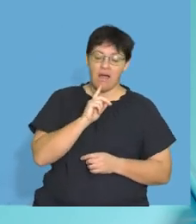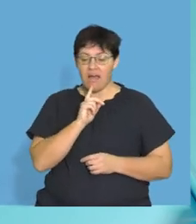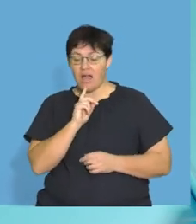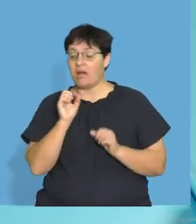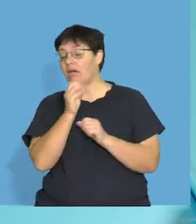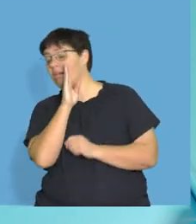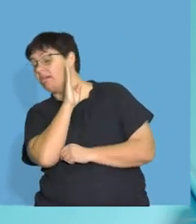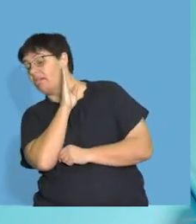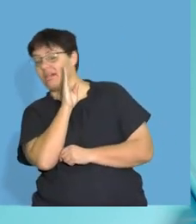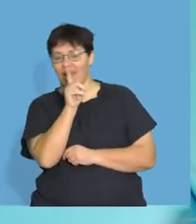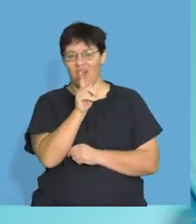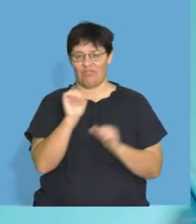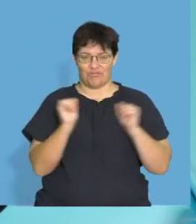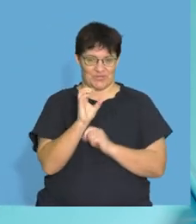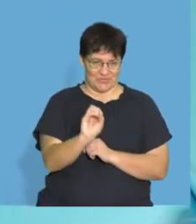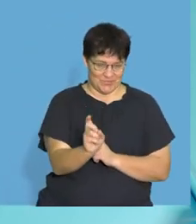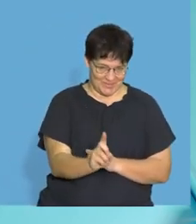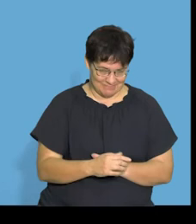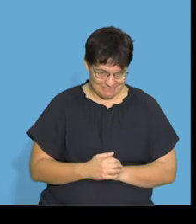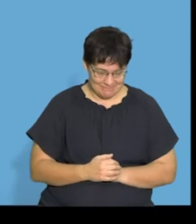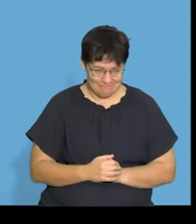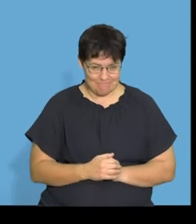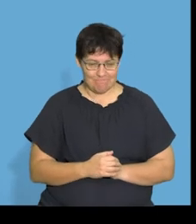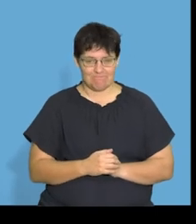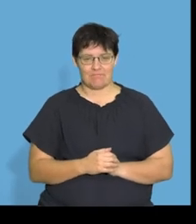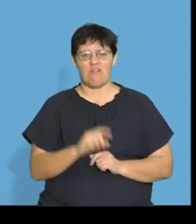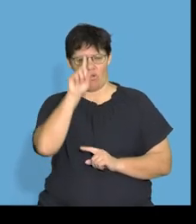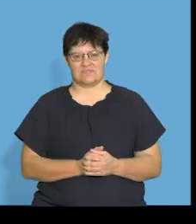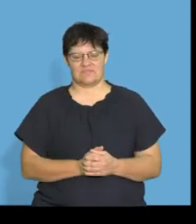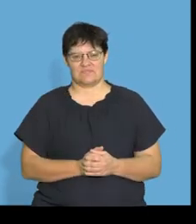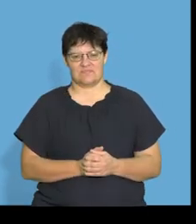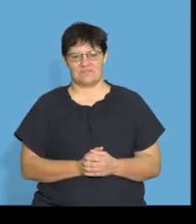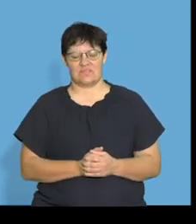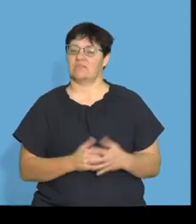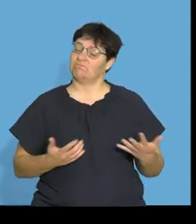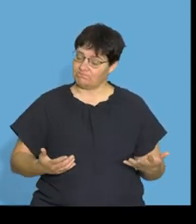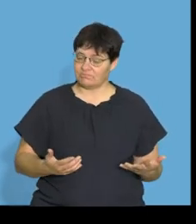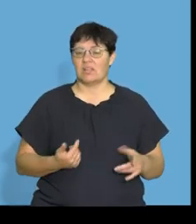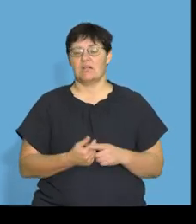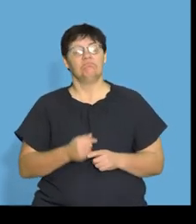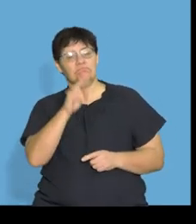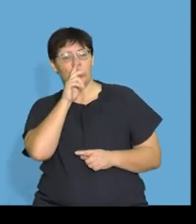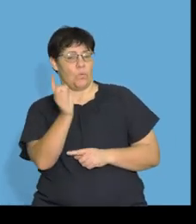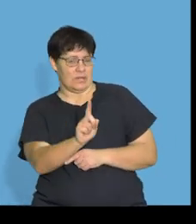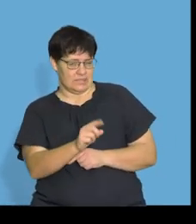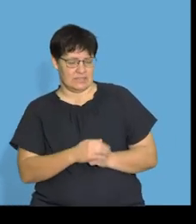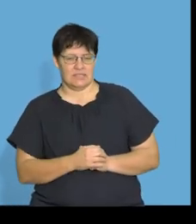in your fridge. Okay, let's start with some questions on this section. All right, guys, let's have a look at this question. Okay,